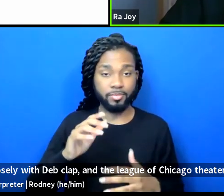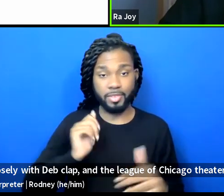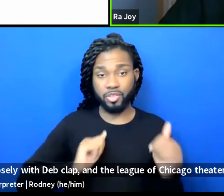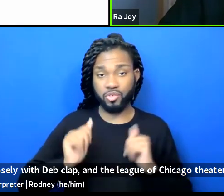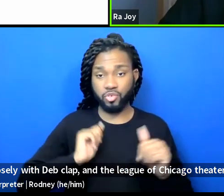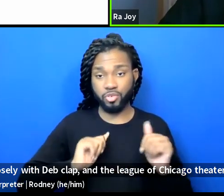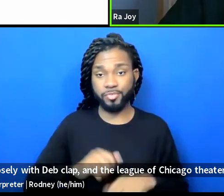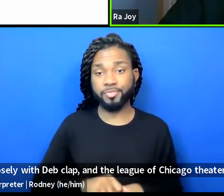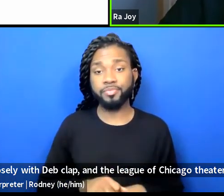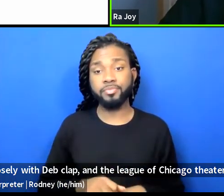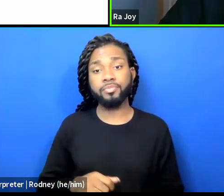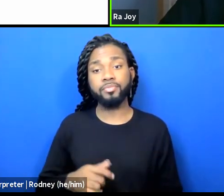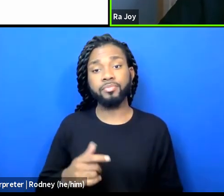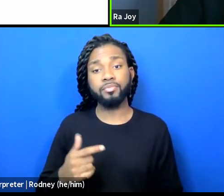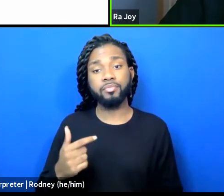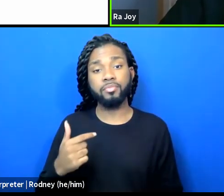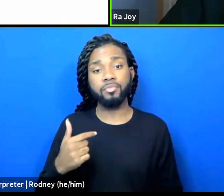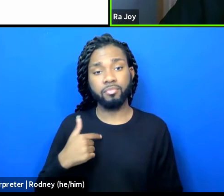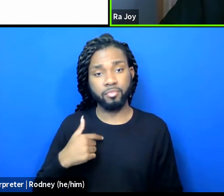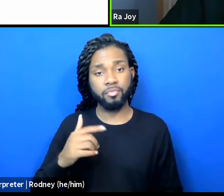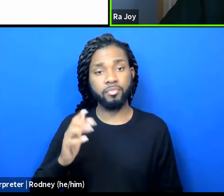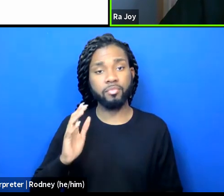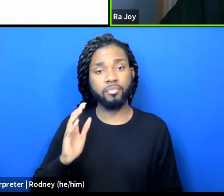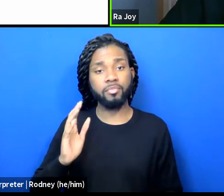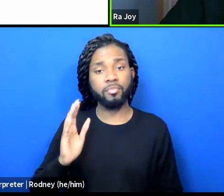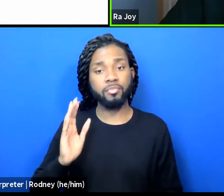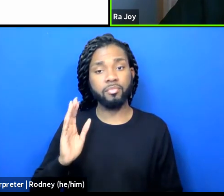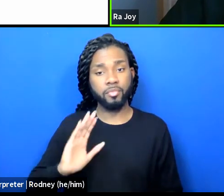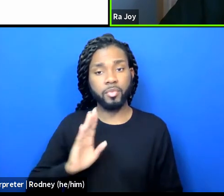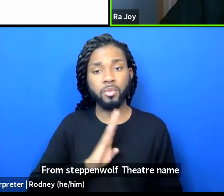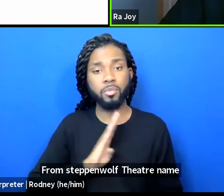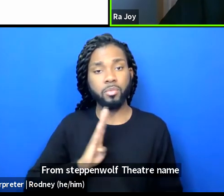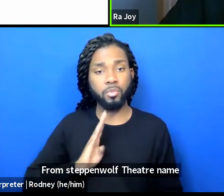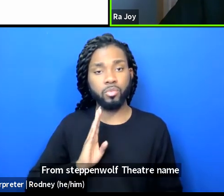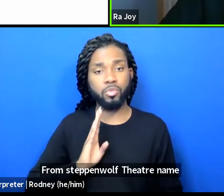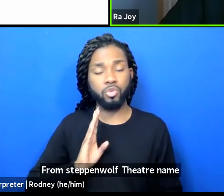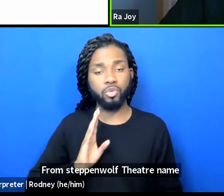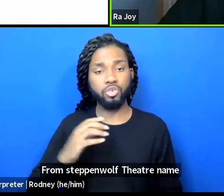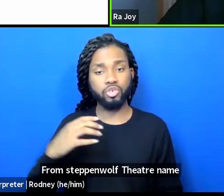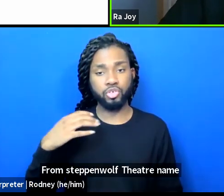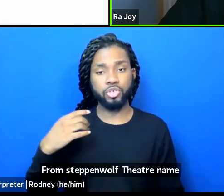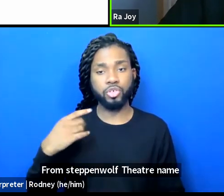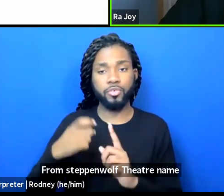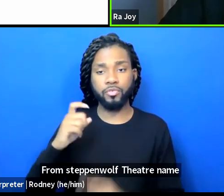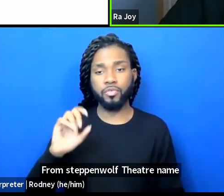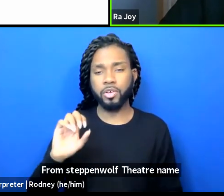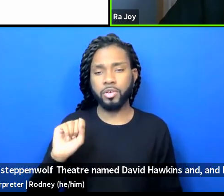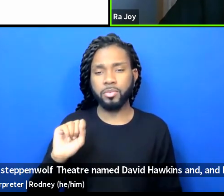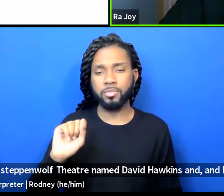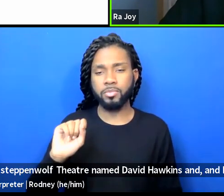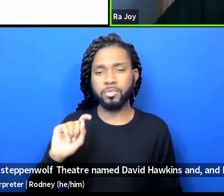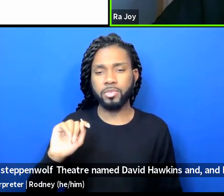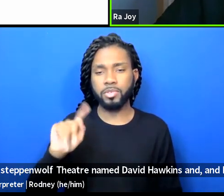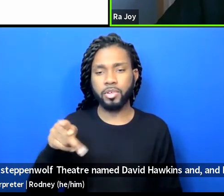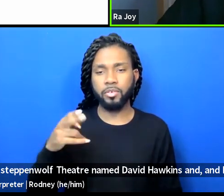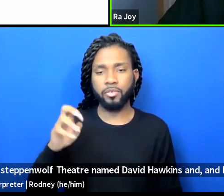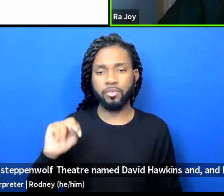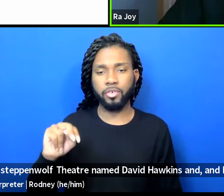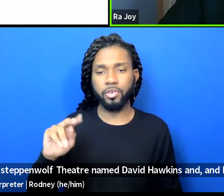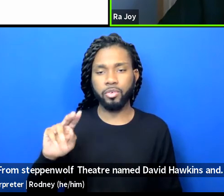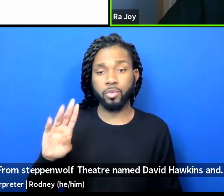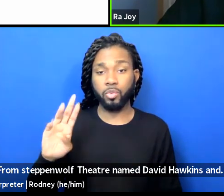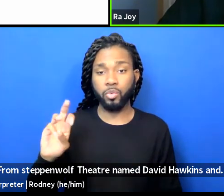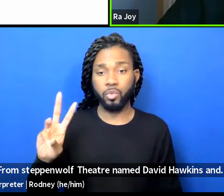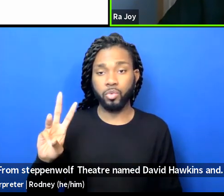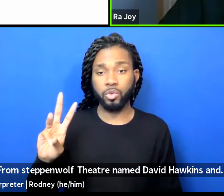from Steppenwolf Theater named David Hawkinson, and I feel like I've received a lot